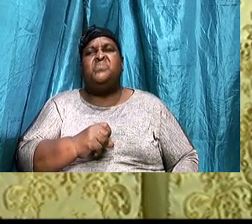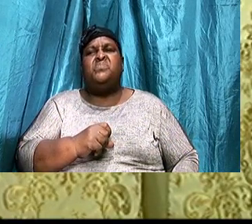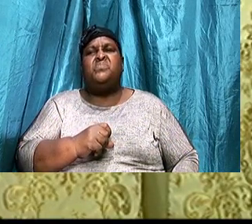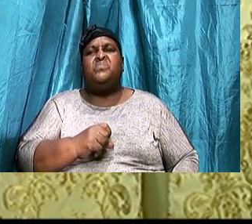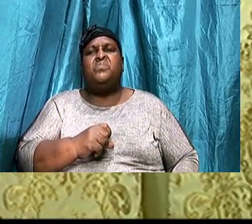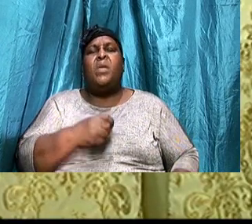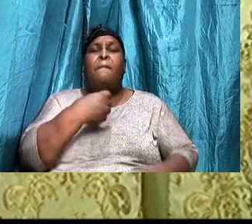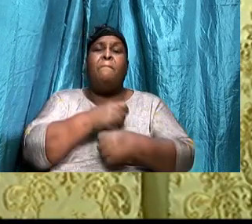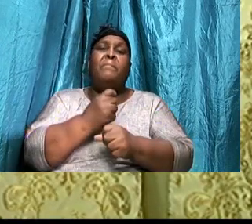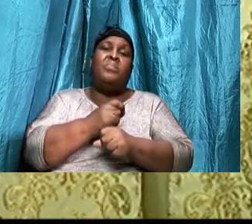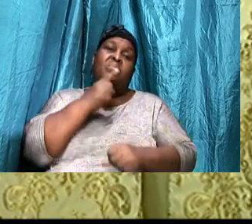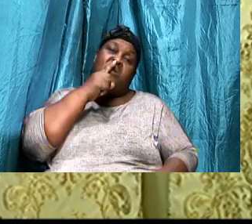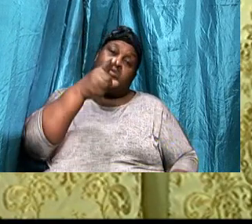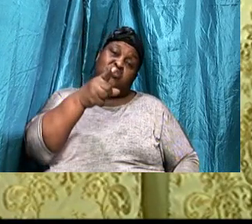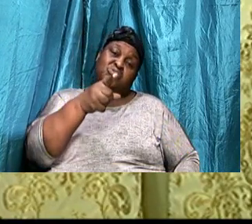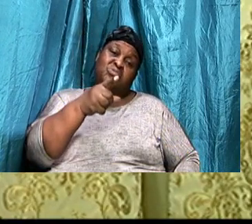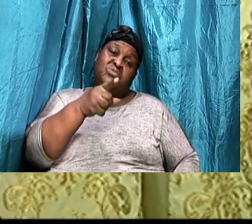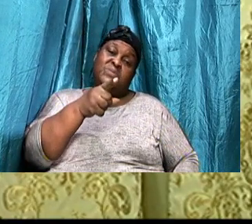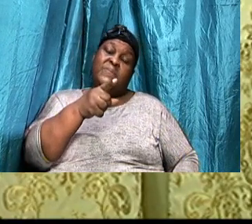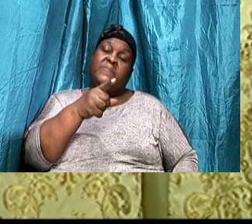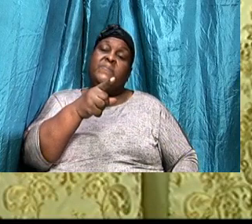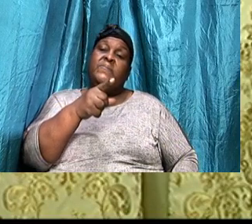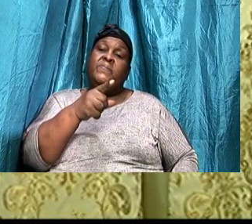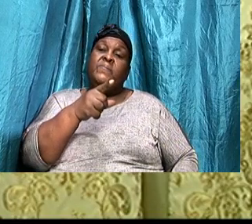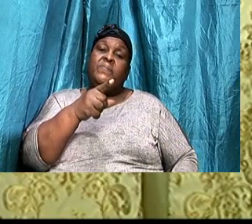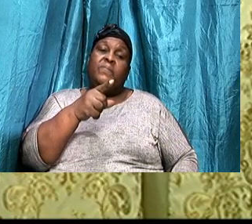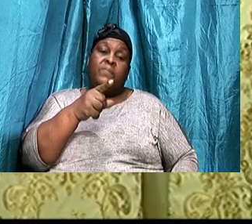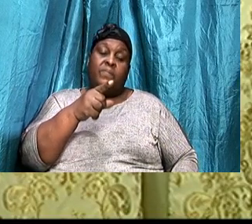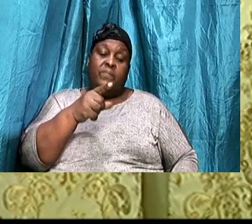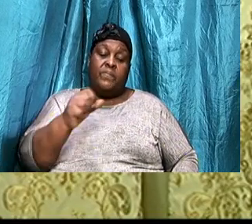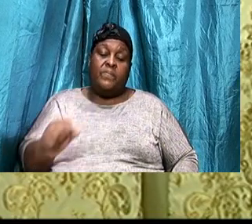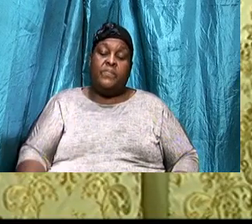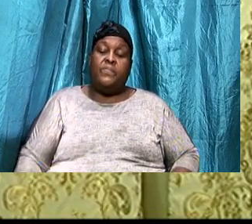Make sure, I went to,